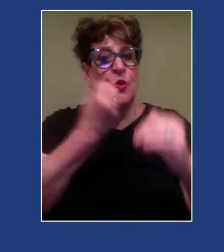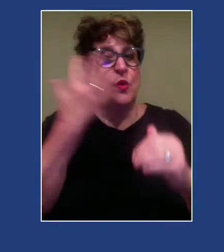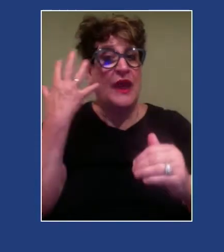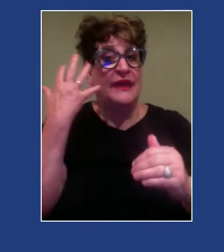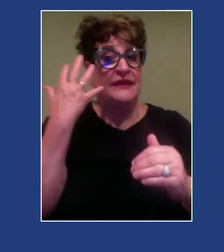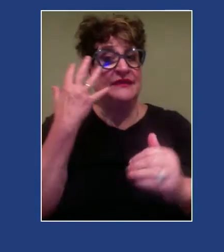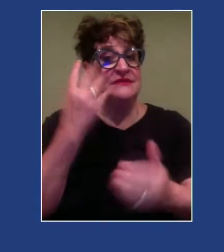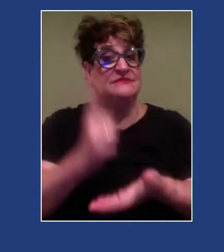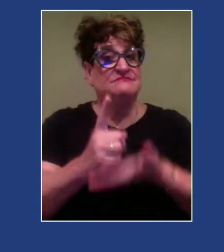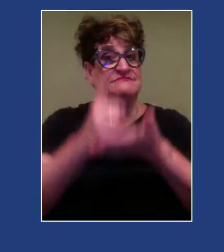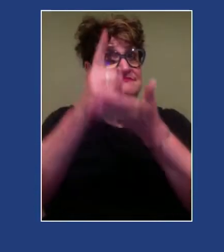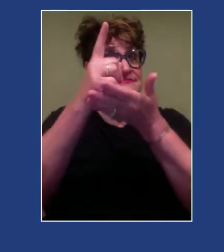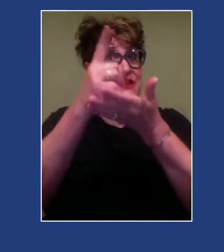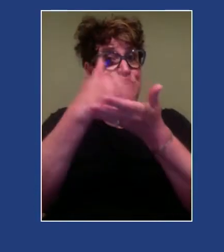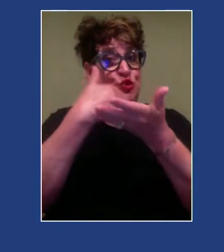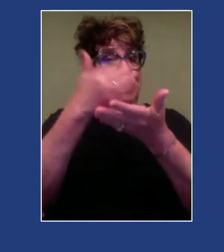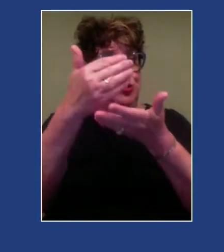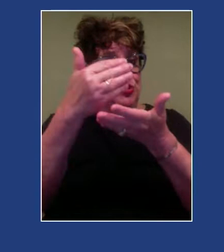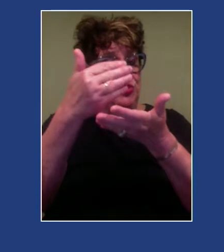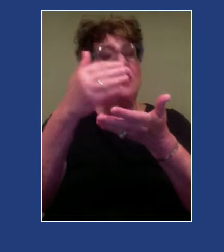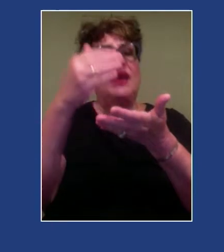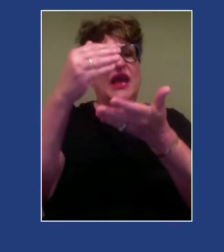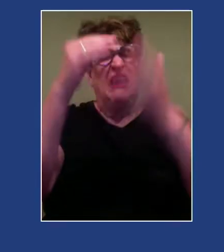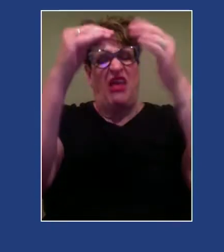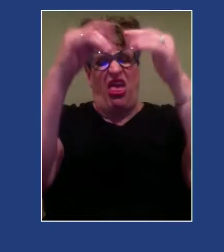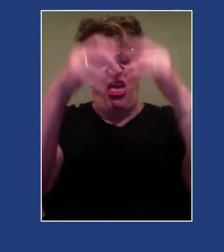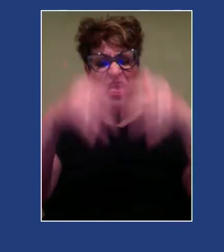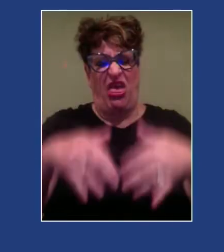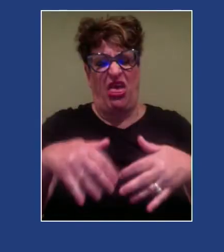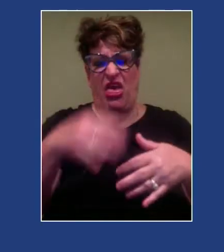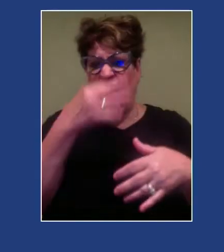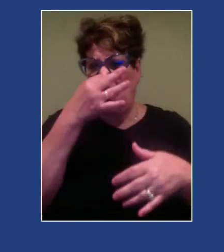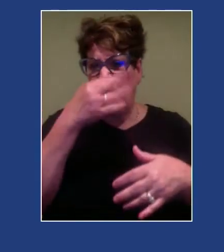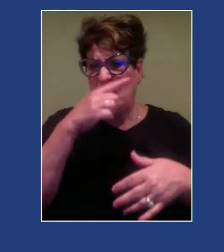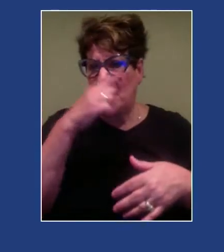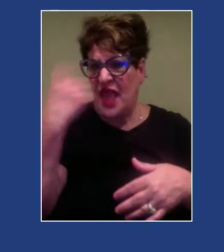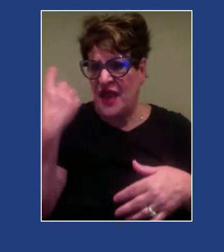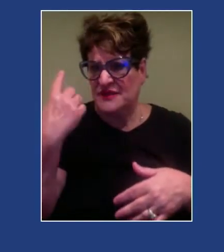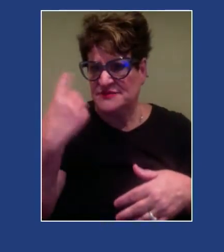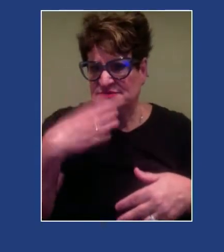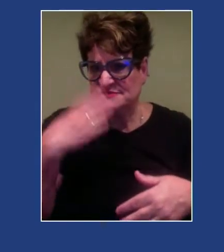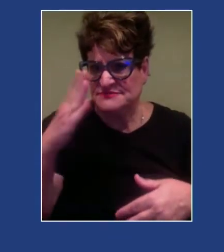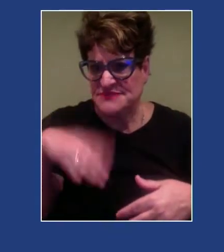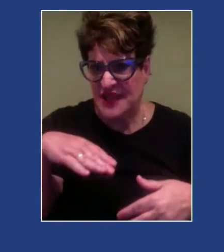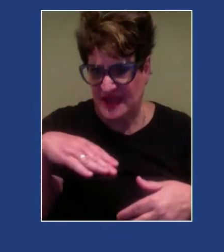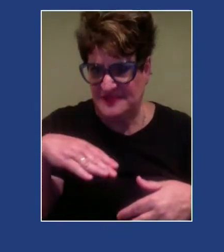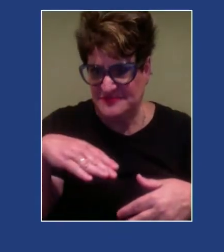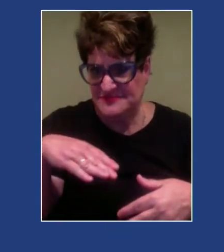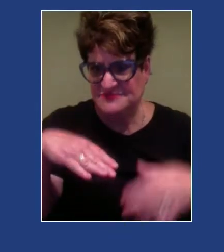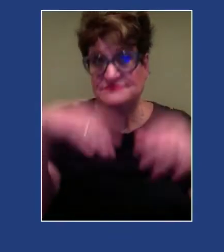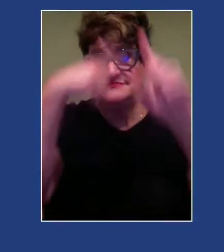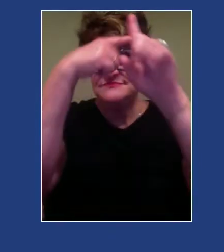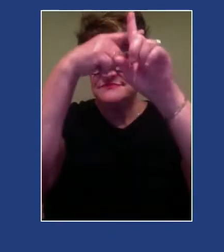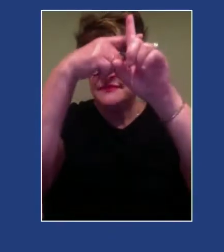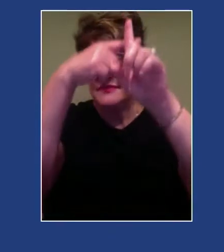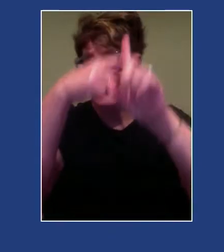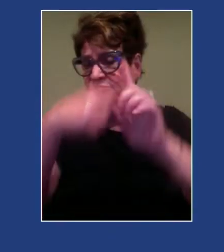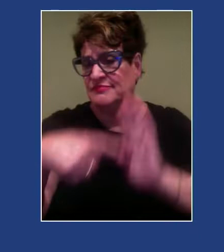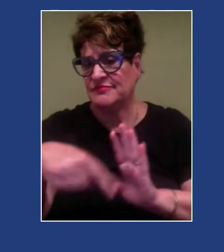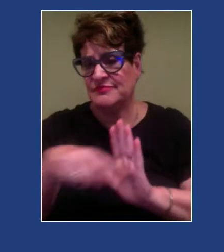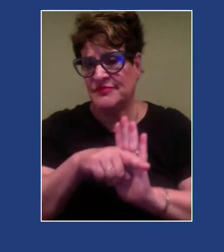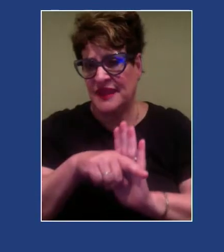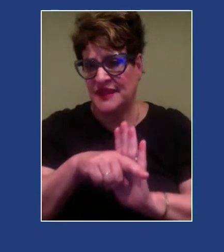and it places at the bottom Blackness and sees that as bad, right? So we're going to be operating from an idea of anti